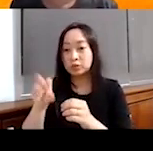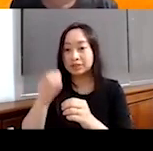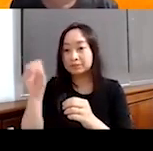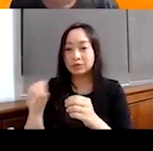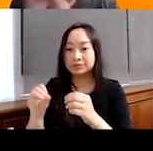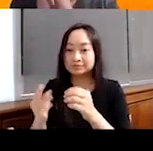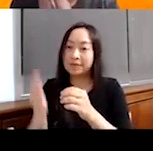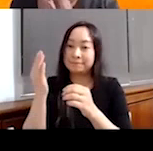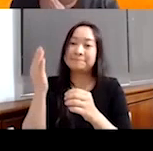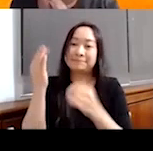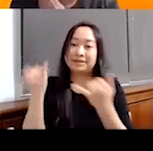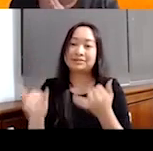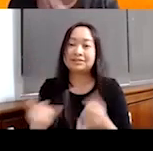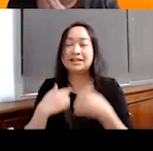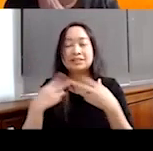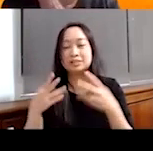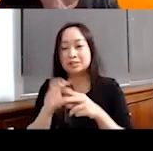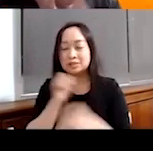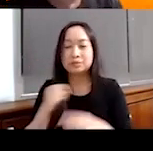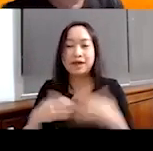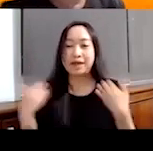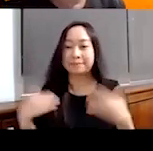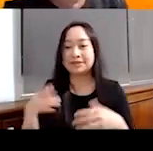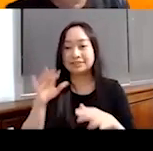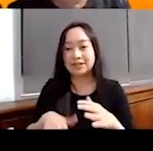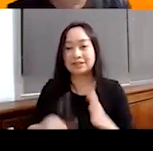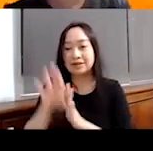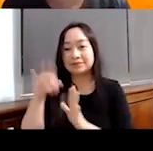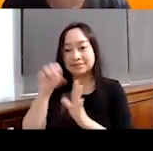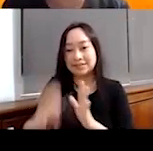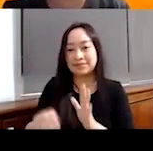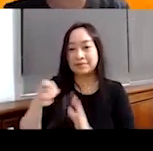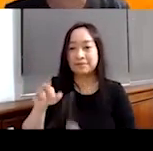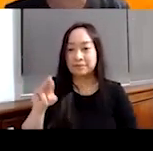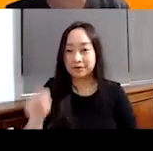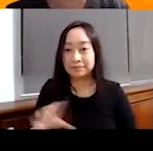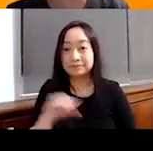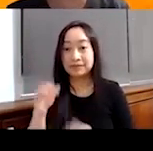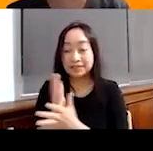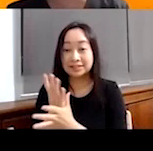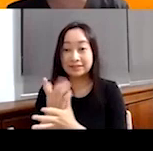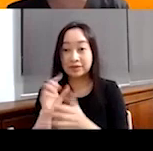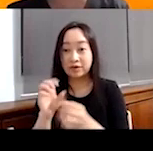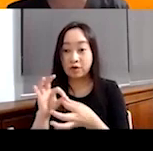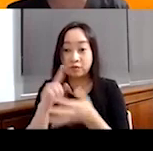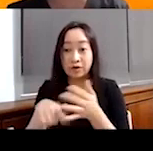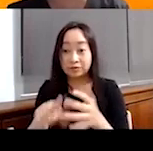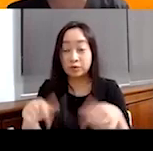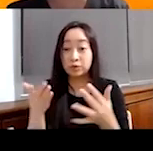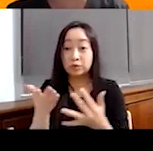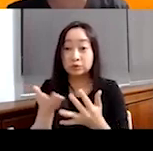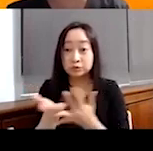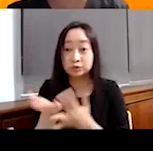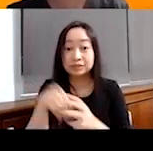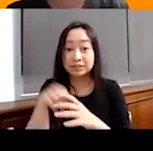super excited about early childhood development in South Hebron. Yeah. And, and you know, um, the, the sharing of what you, you just went through on Go Baby Go